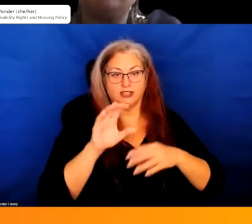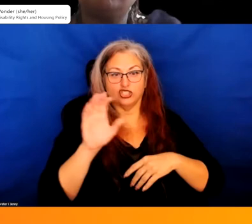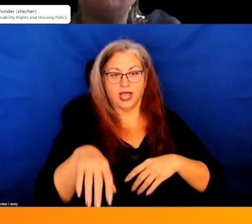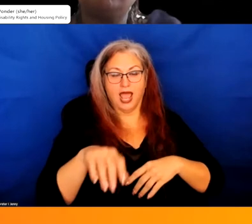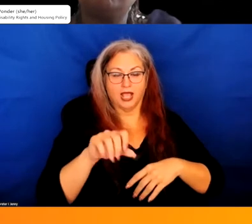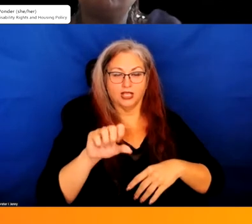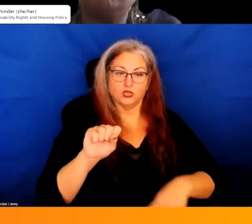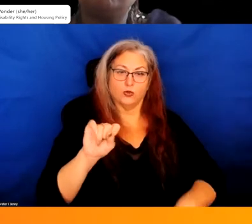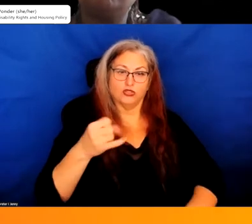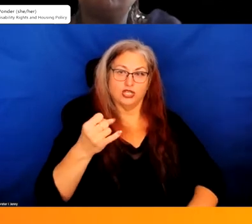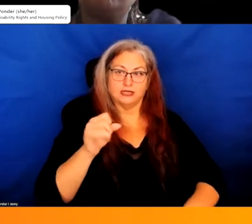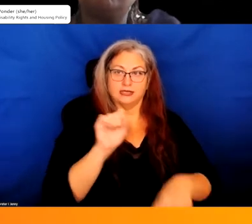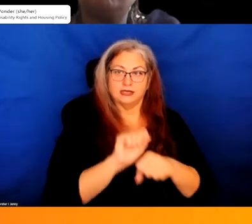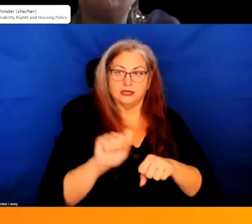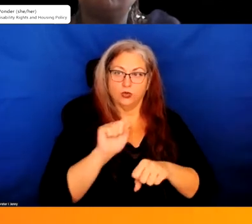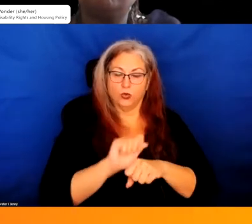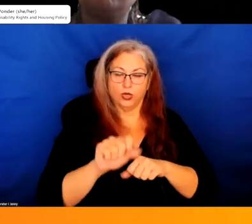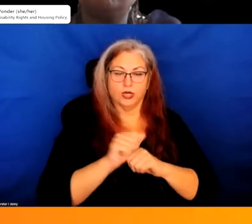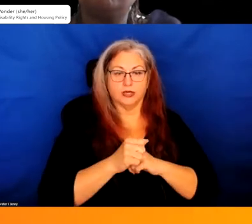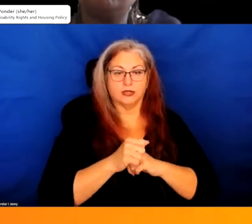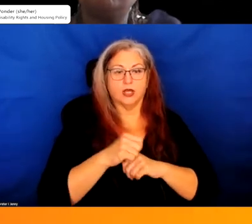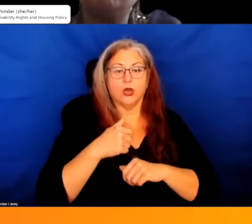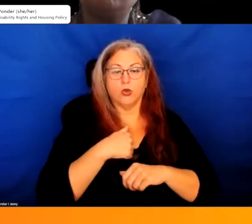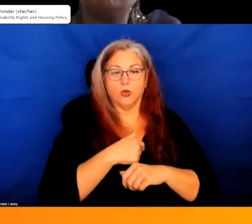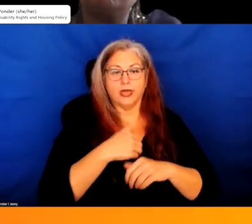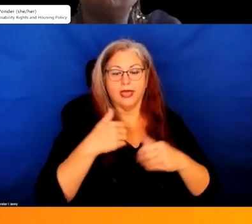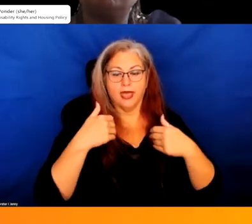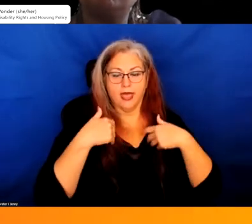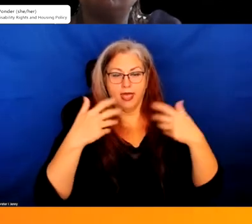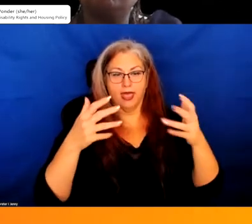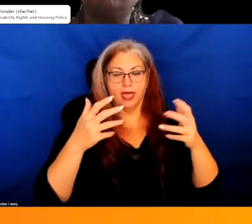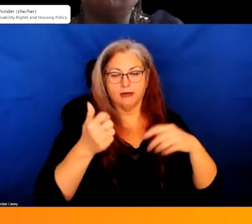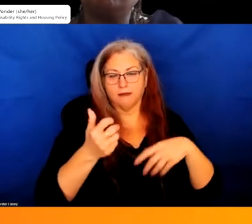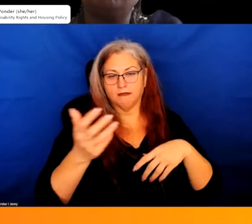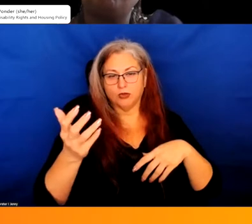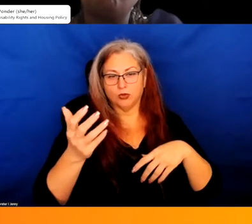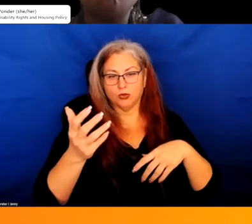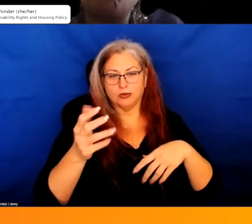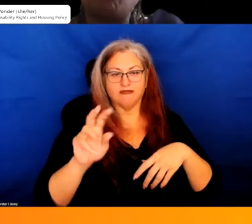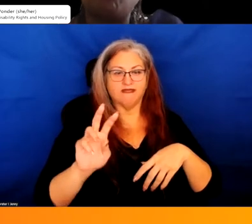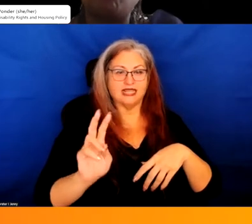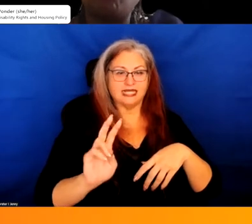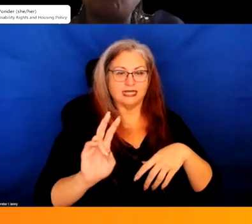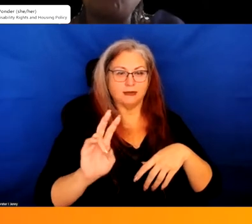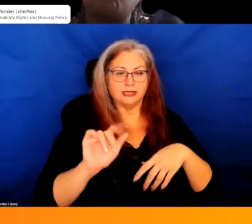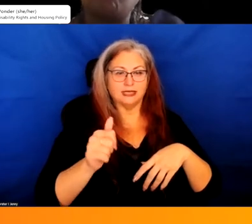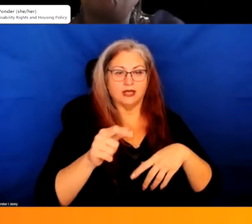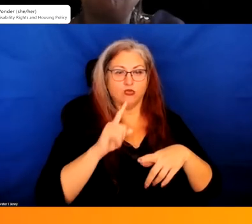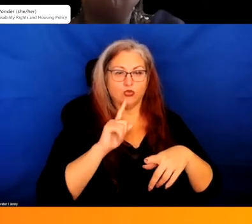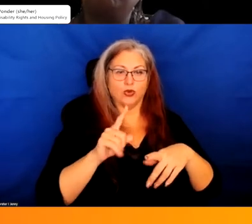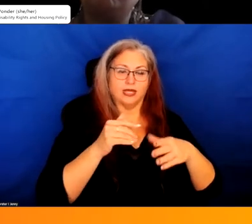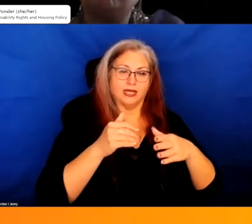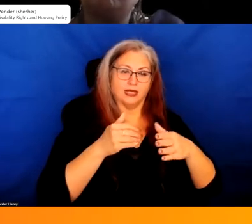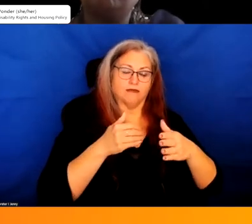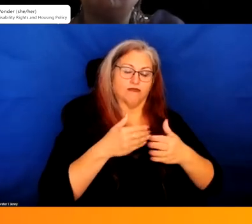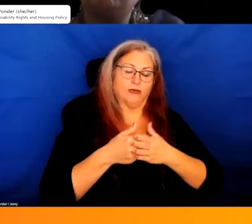justice work, we had a few victims who were really close to home for our